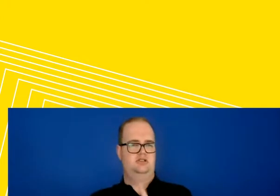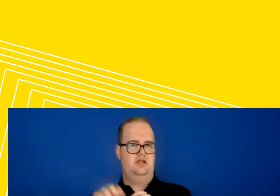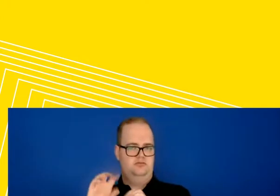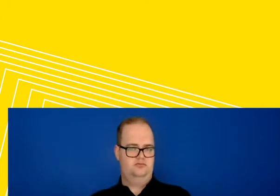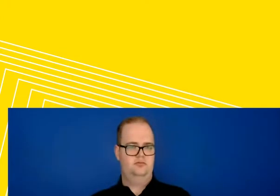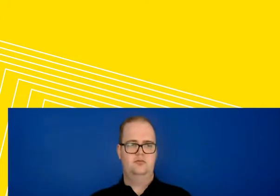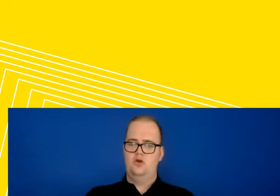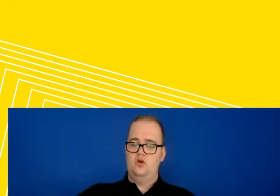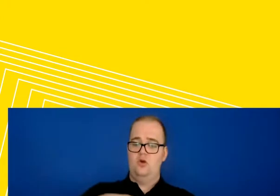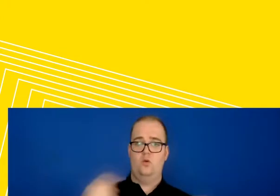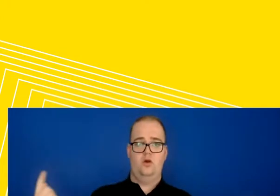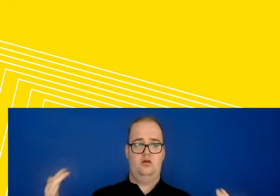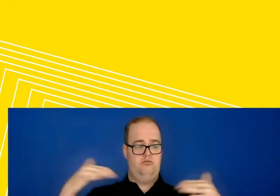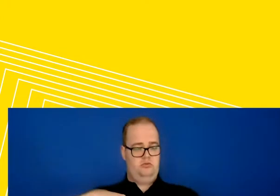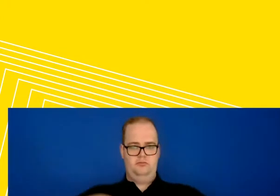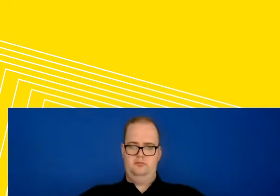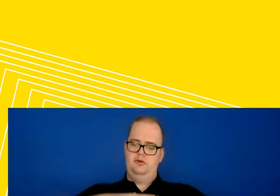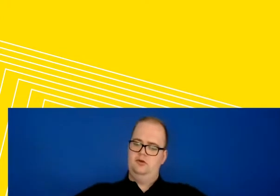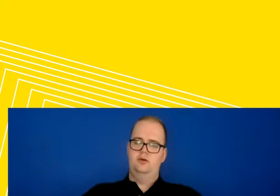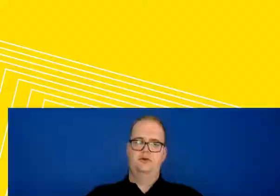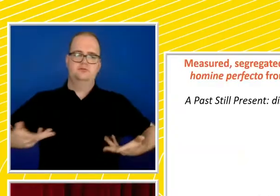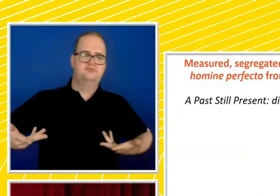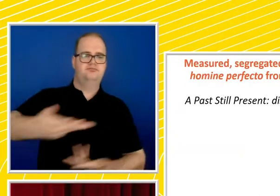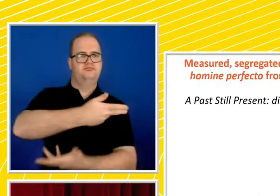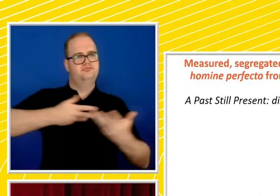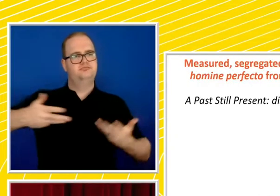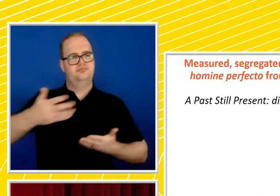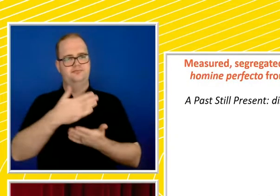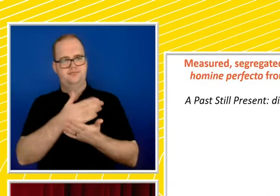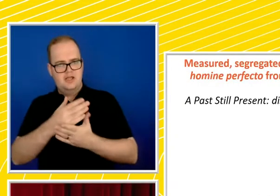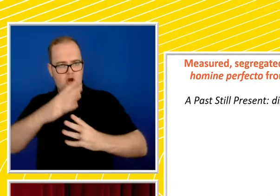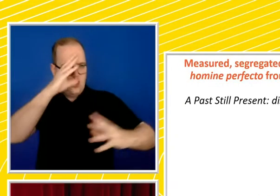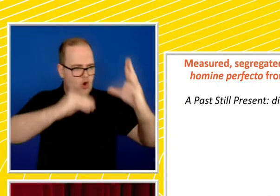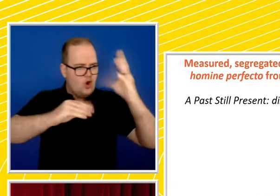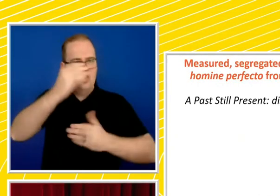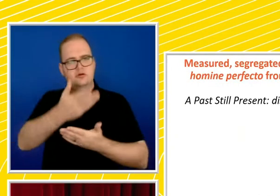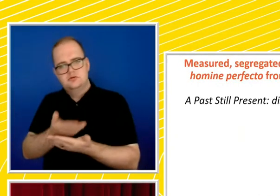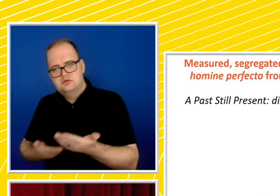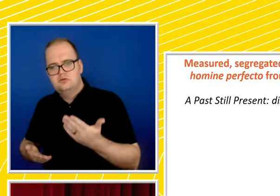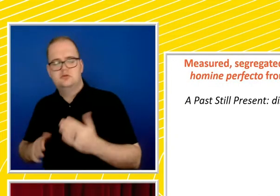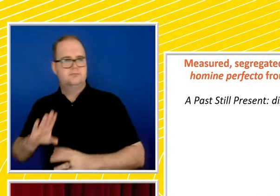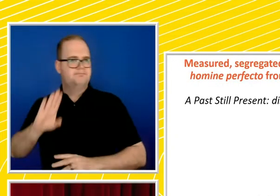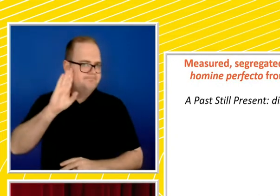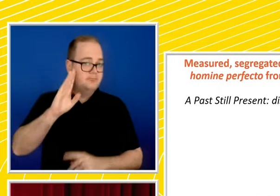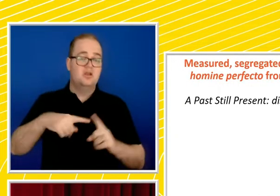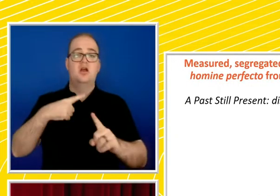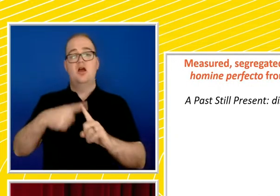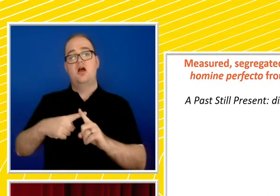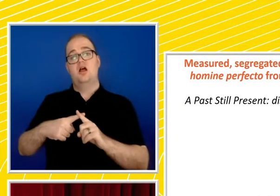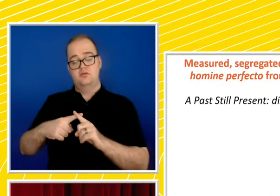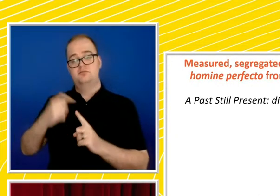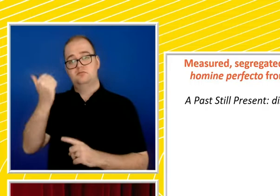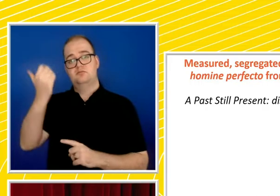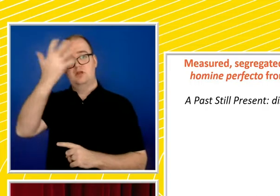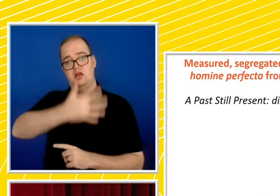research practices and histories across our universities, we also pay respect to the knowledge and history embedded within the Aboriginal